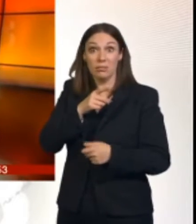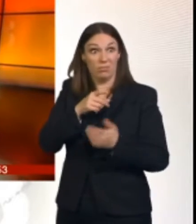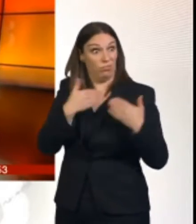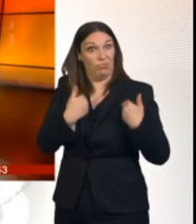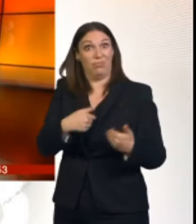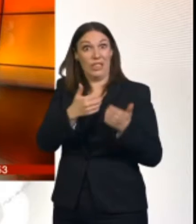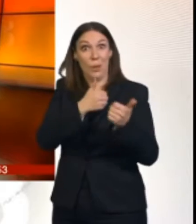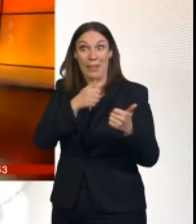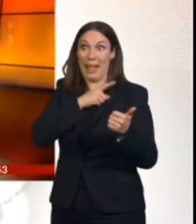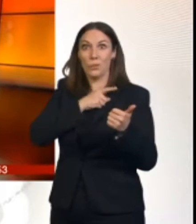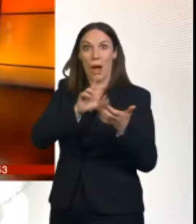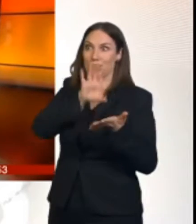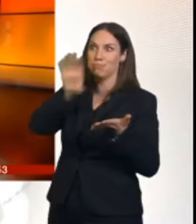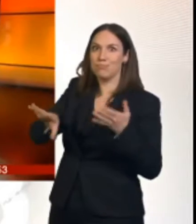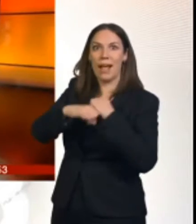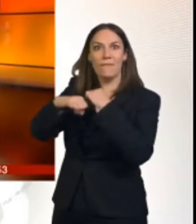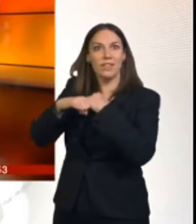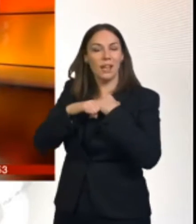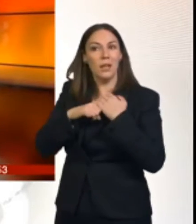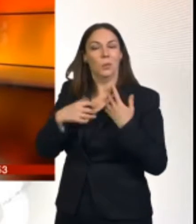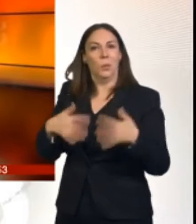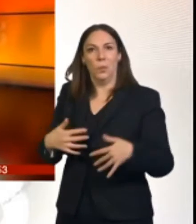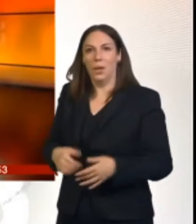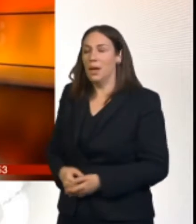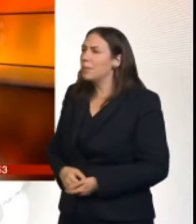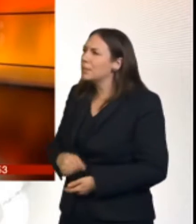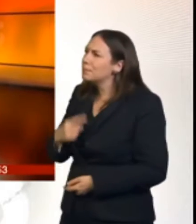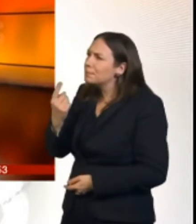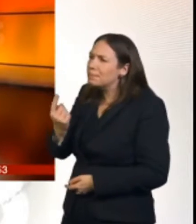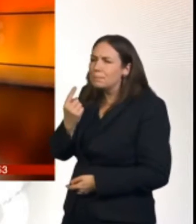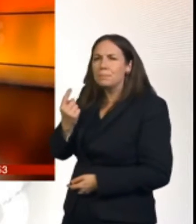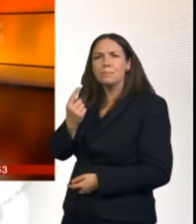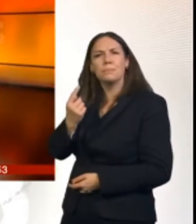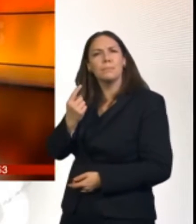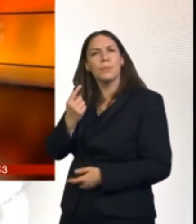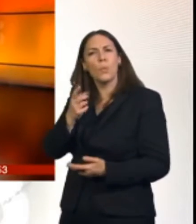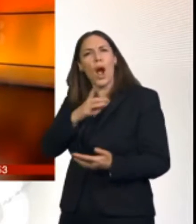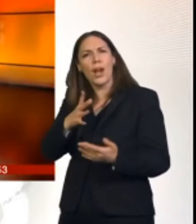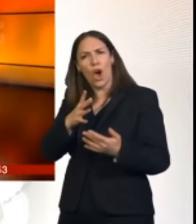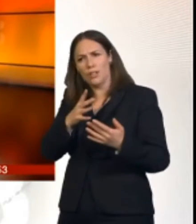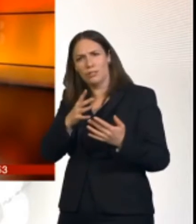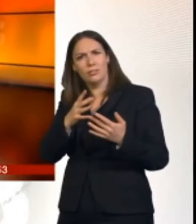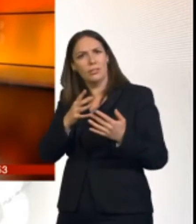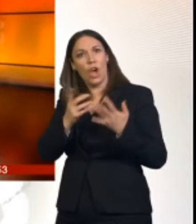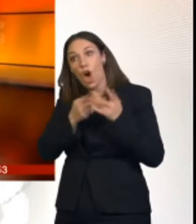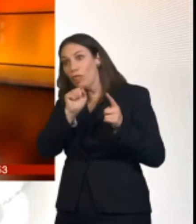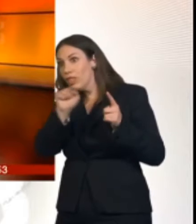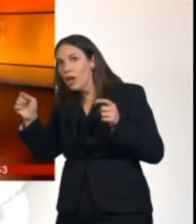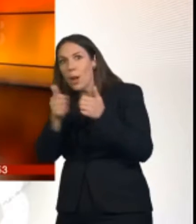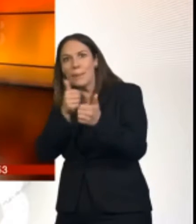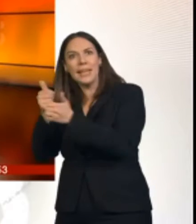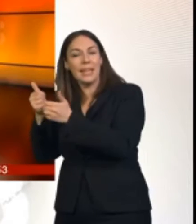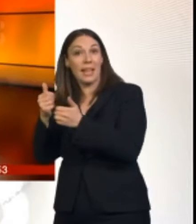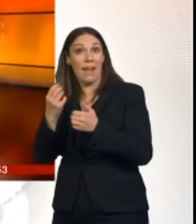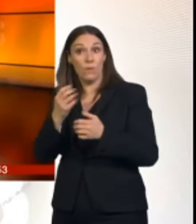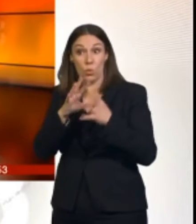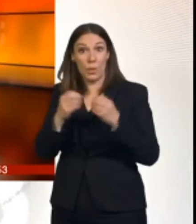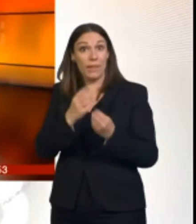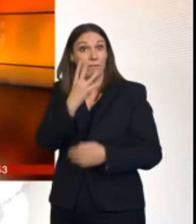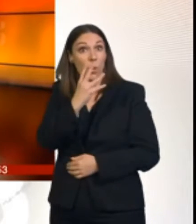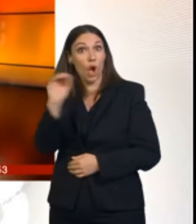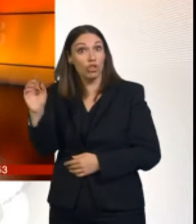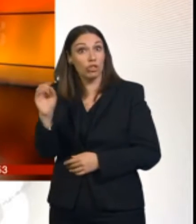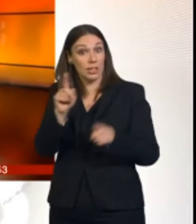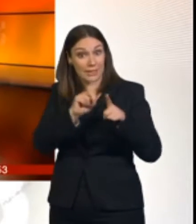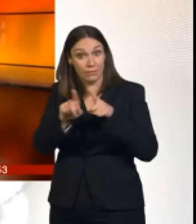are you not making it more visible and advertising the alternatives? There are 400 providers of directory inquiries, and there are